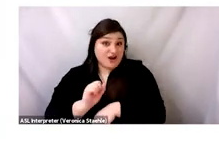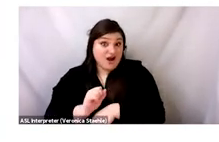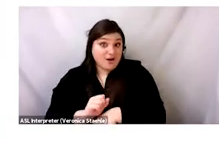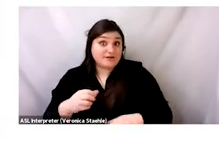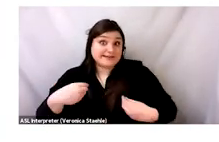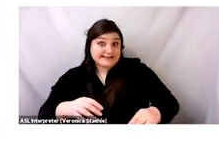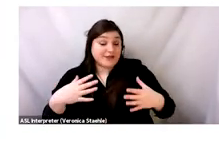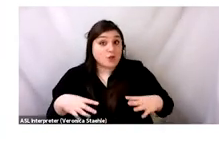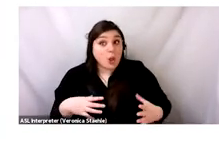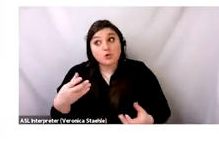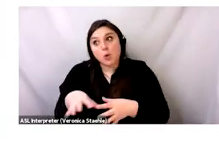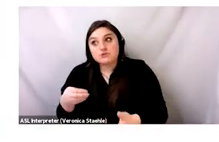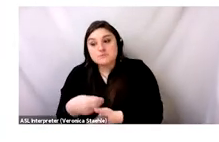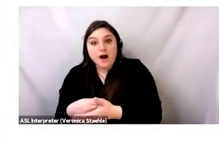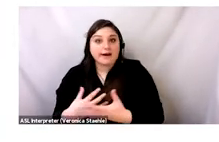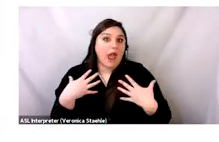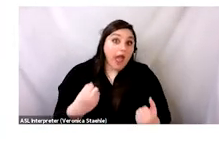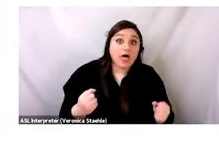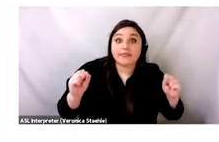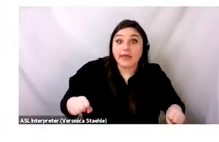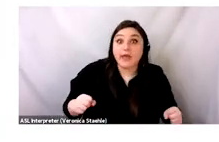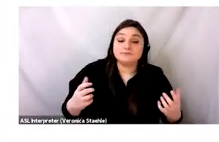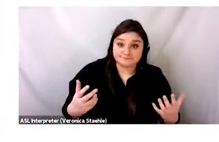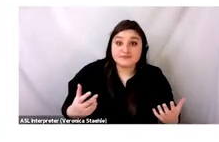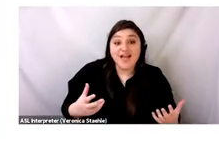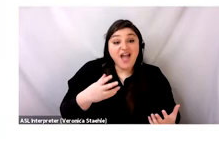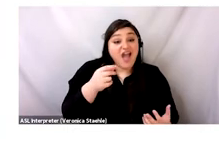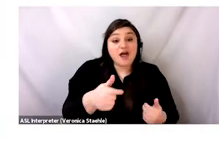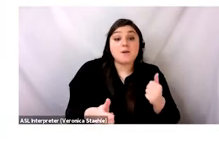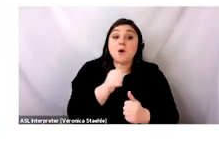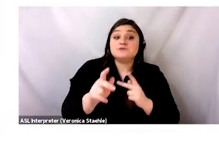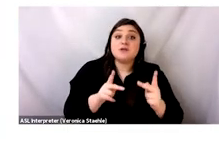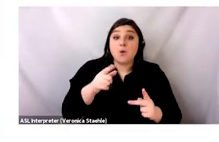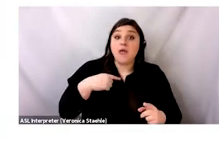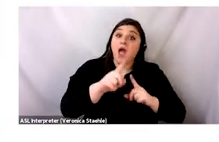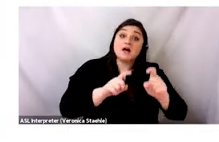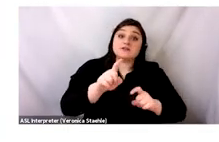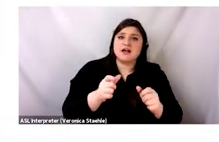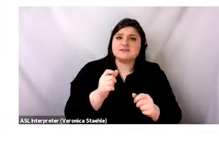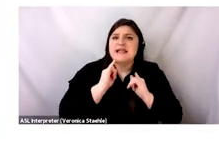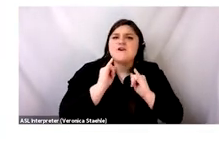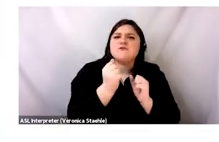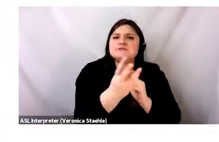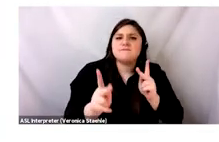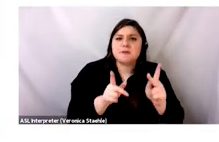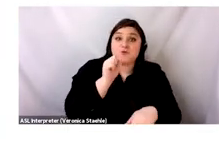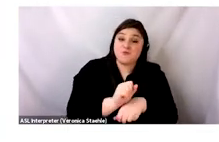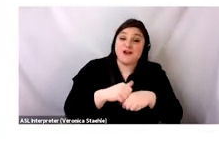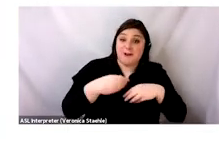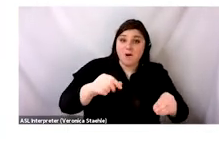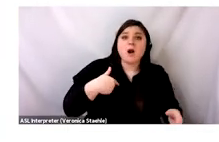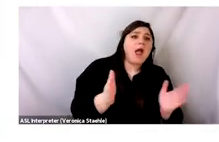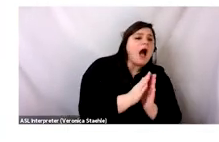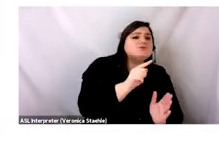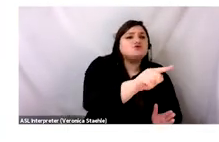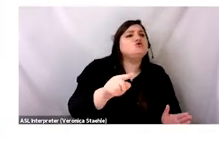is dirty and it's high risk. In the last four years, we've met thousands of retailers and not a single one wants their children